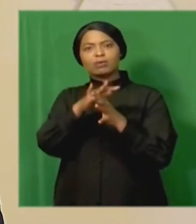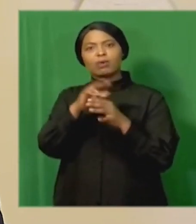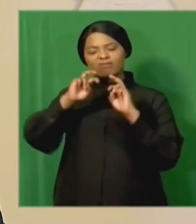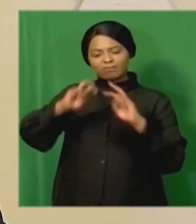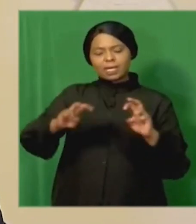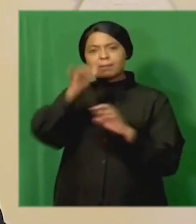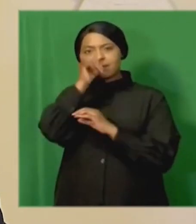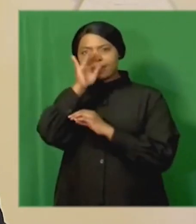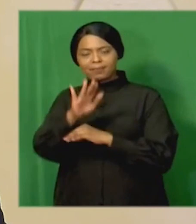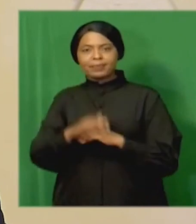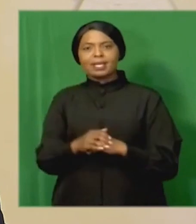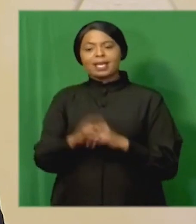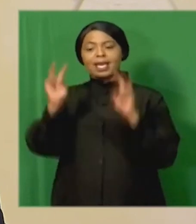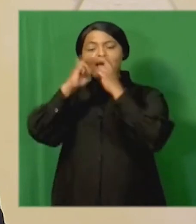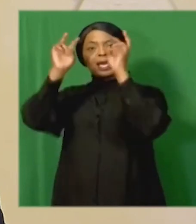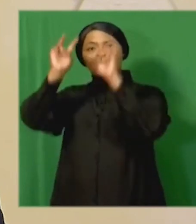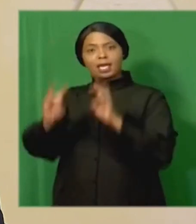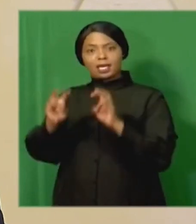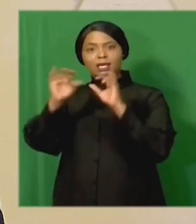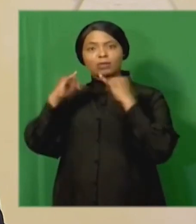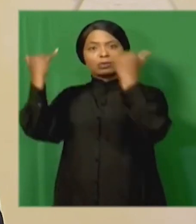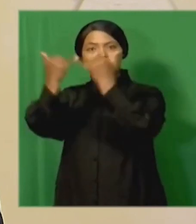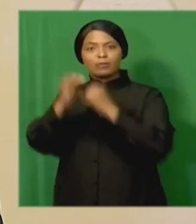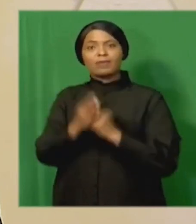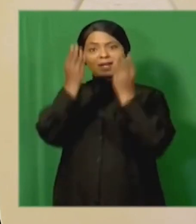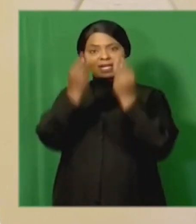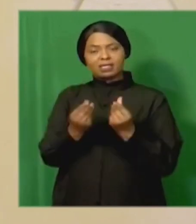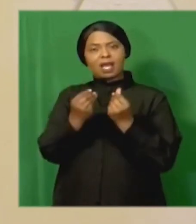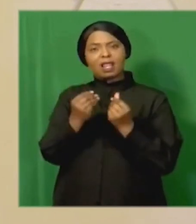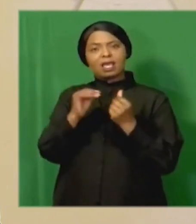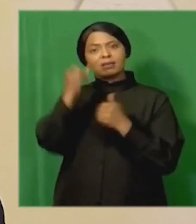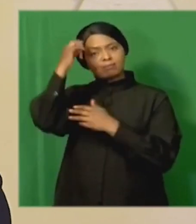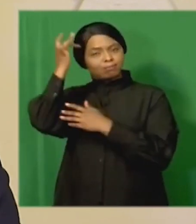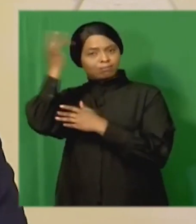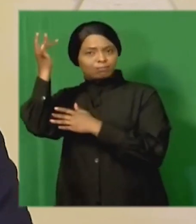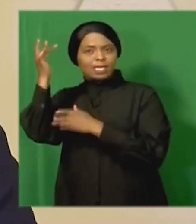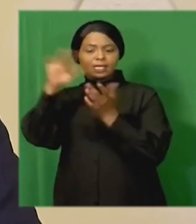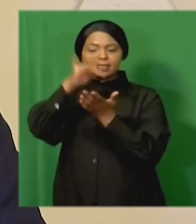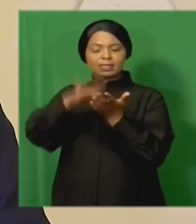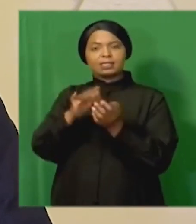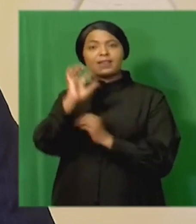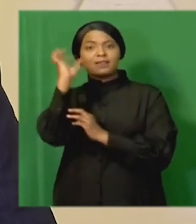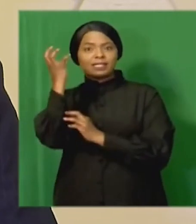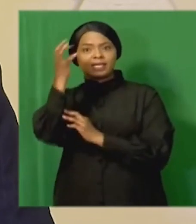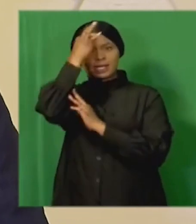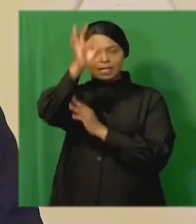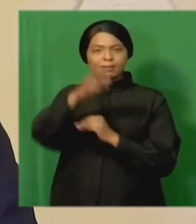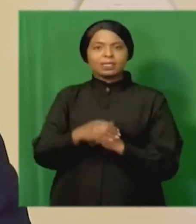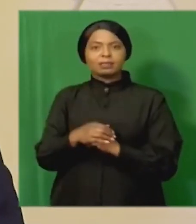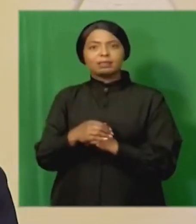ESCOM the Financial Intelligence Center the Free State Provincial Government Independent